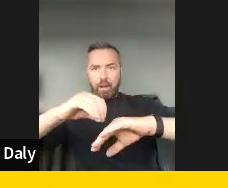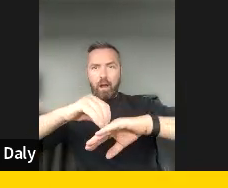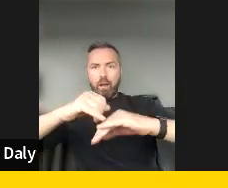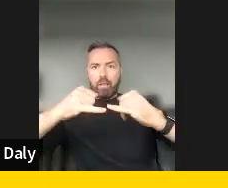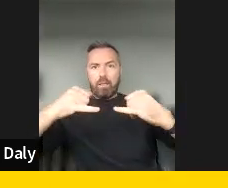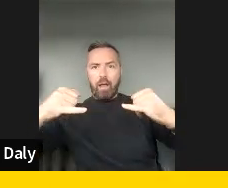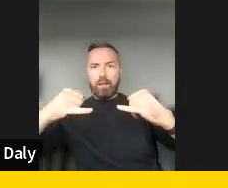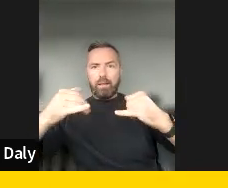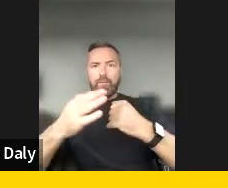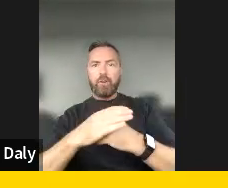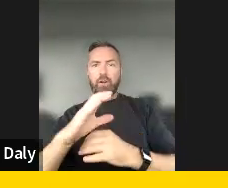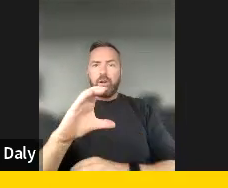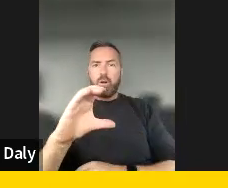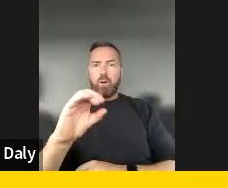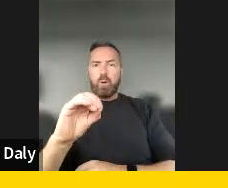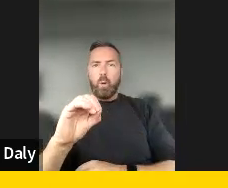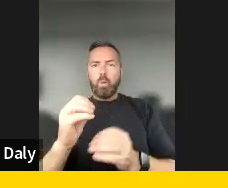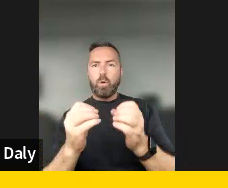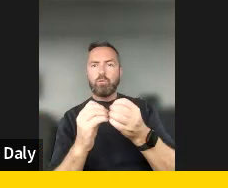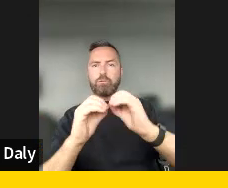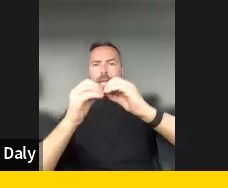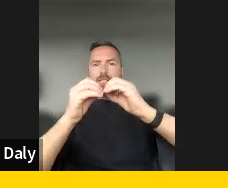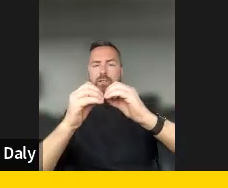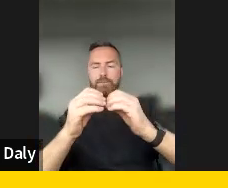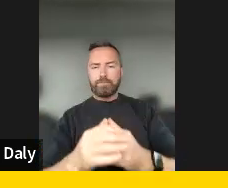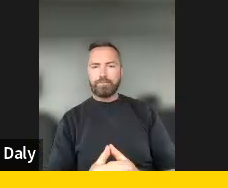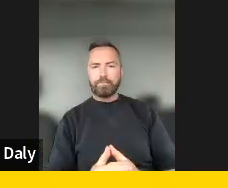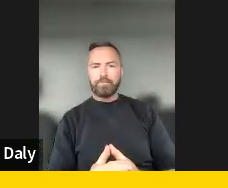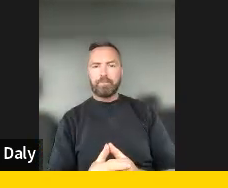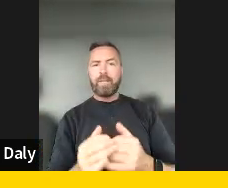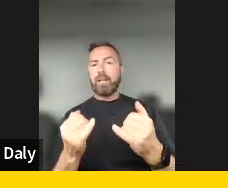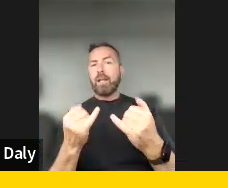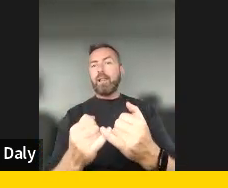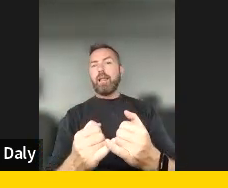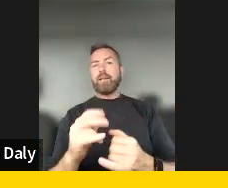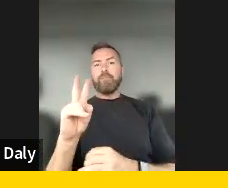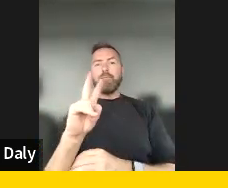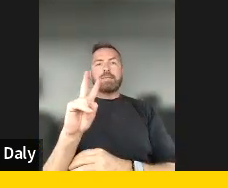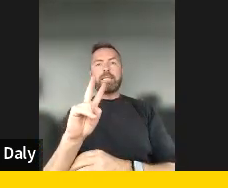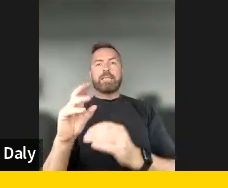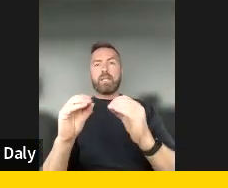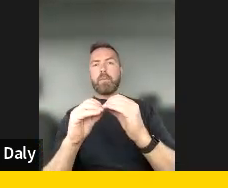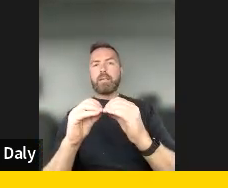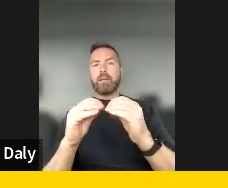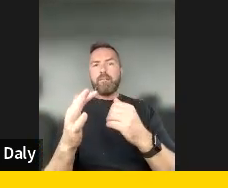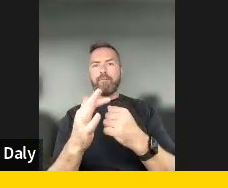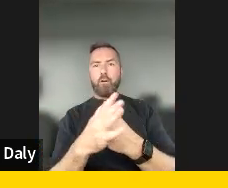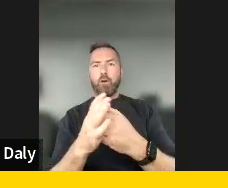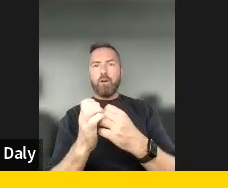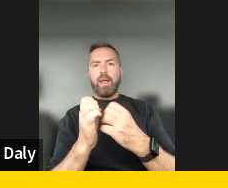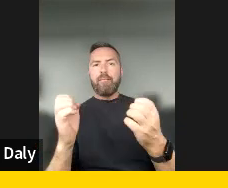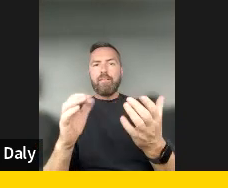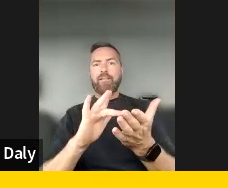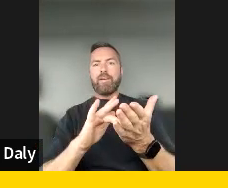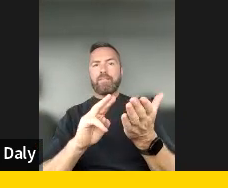we can encourage mentioning for each and every uh 15 minutes we will change